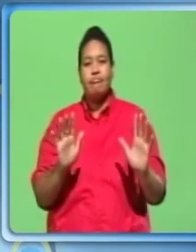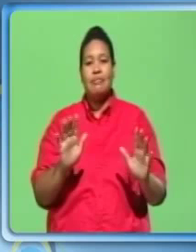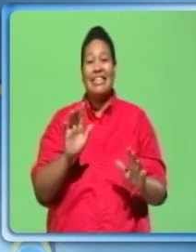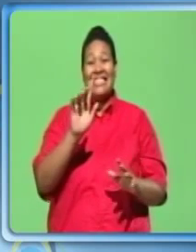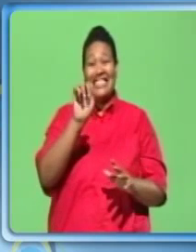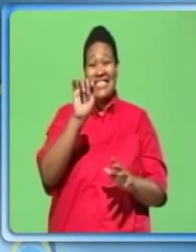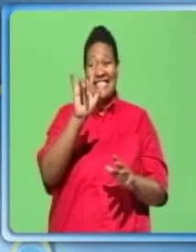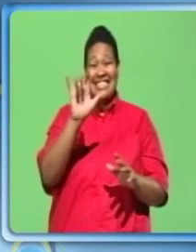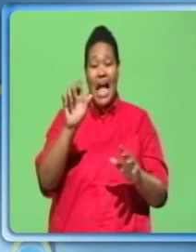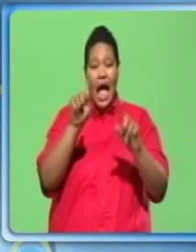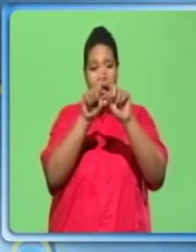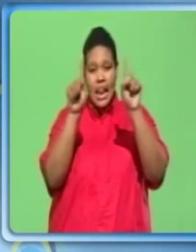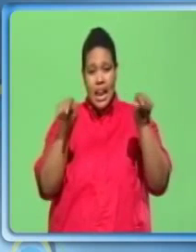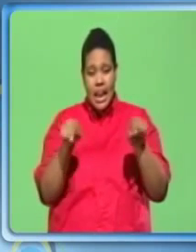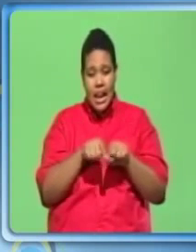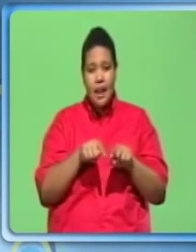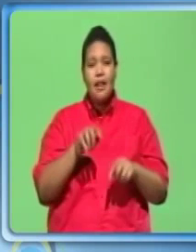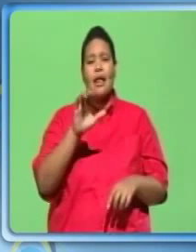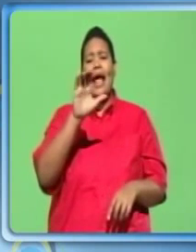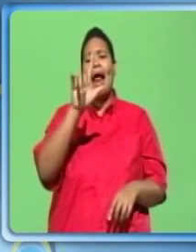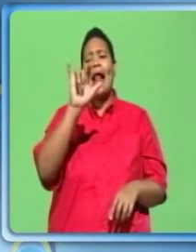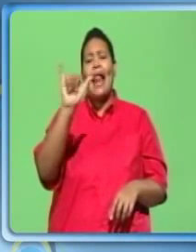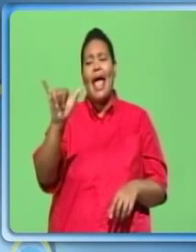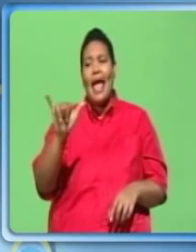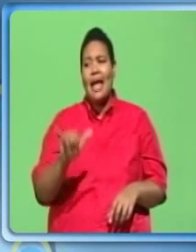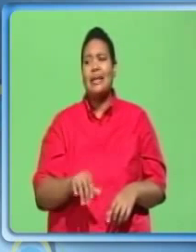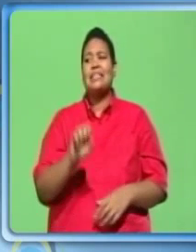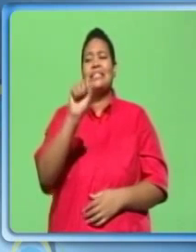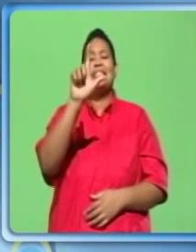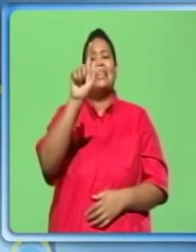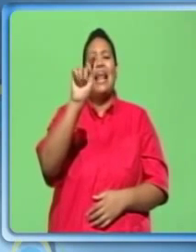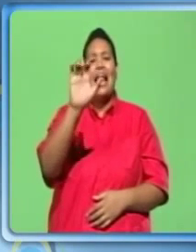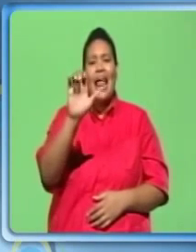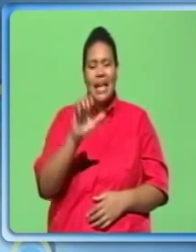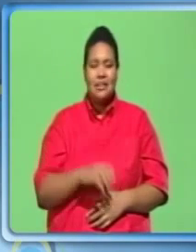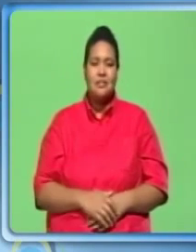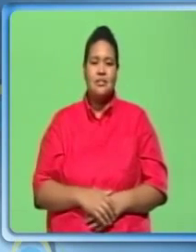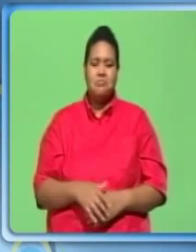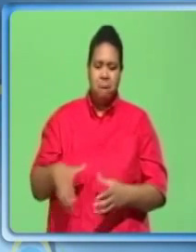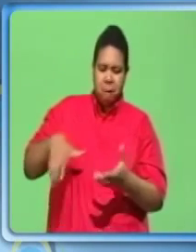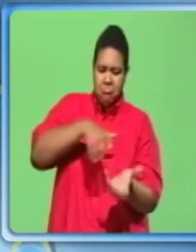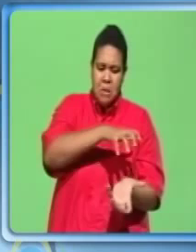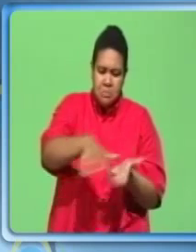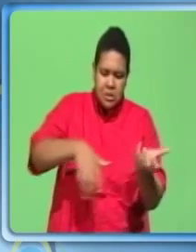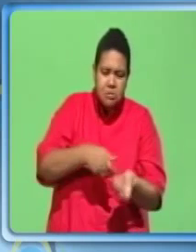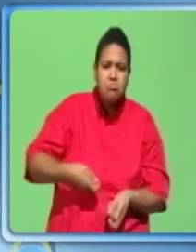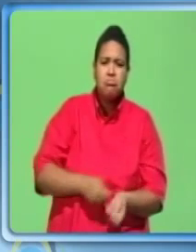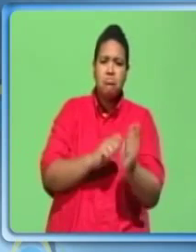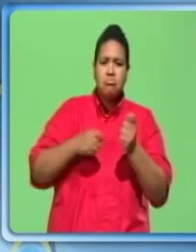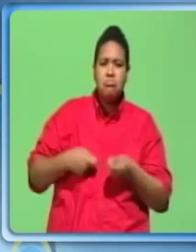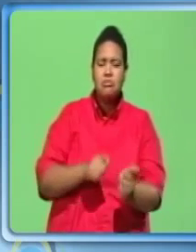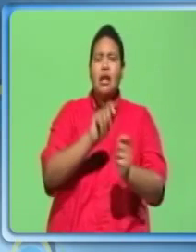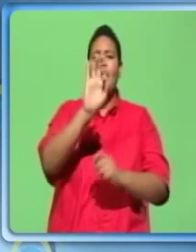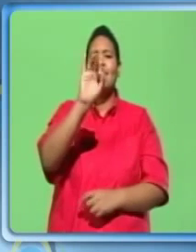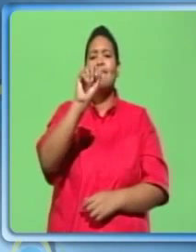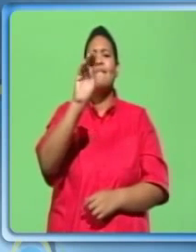Tile, concrete clay, slate, concrete, fiber reinforced,